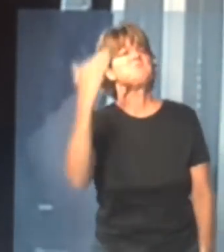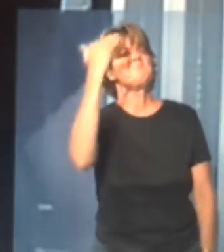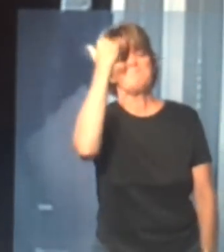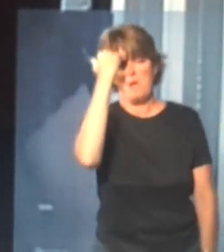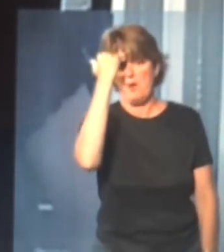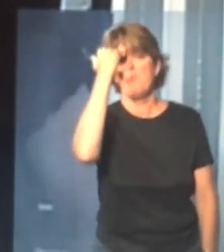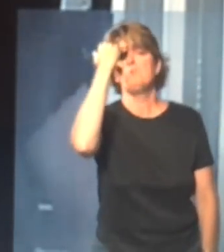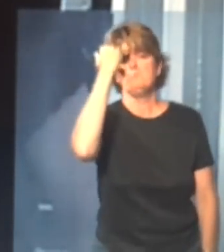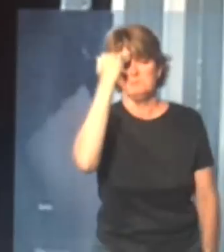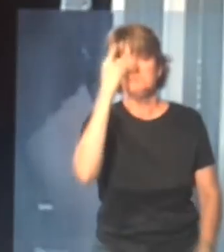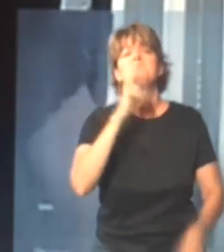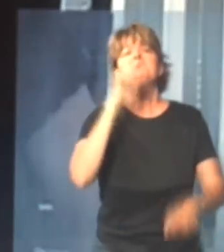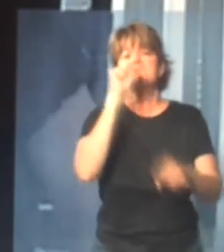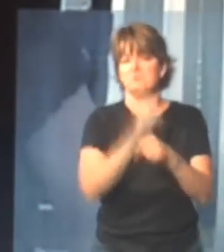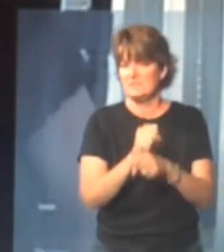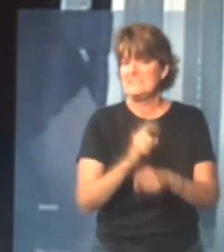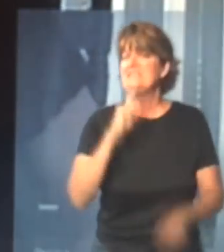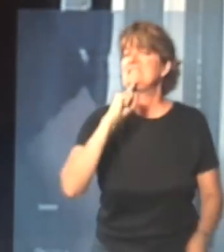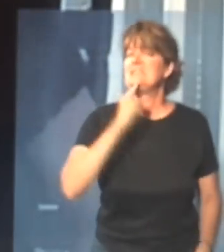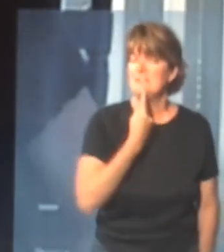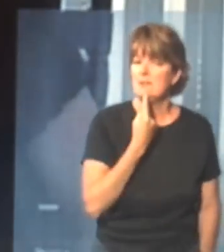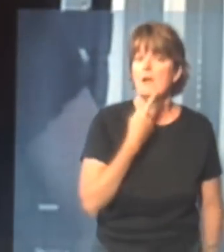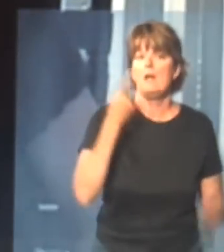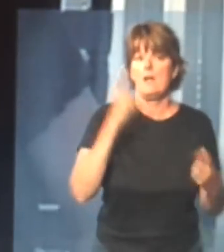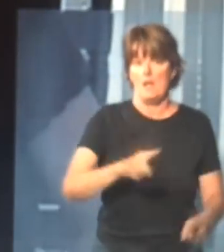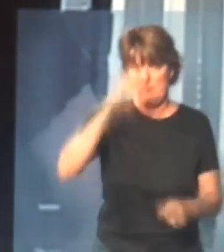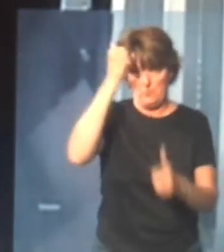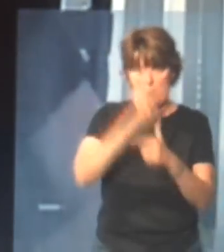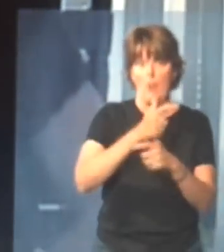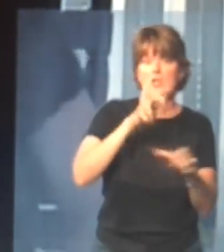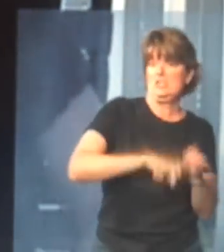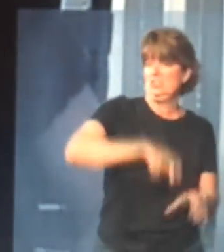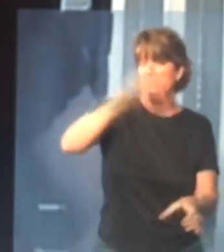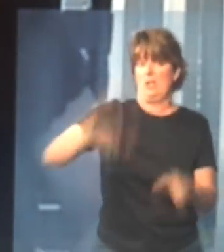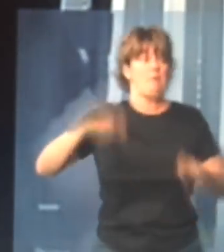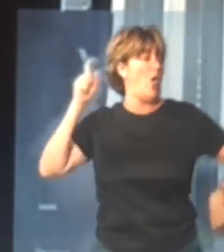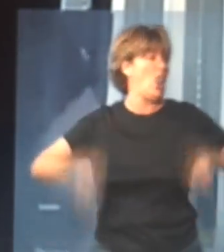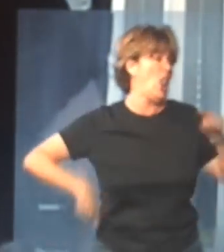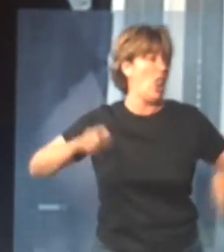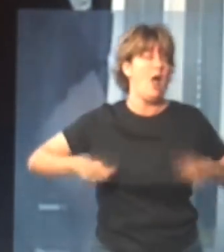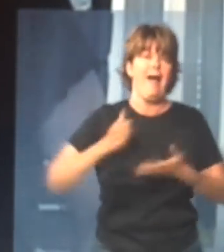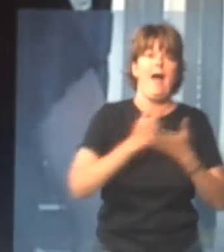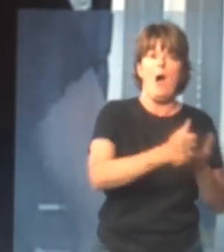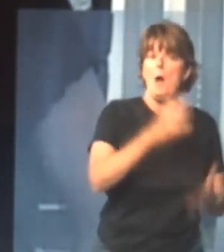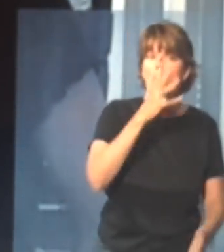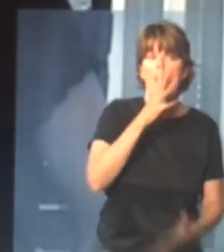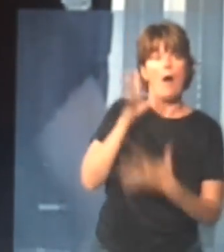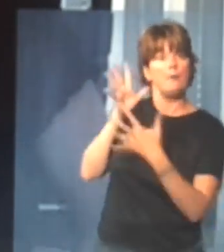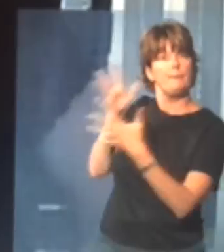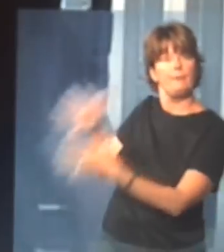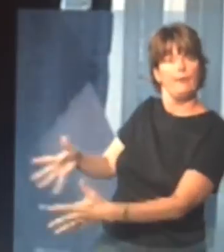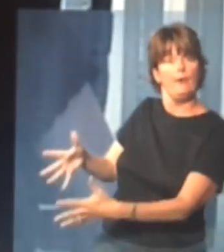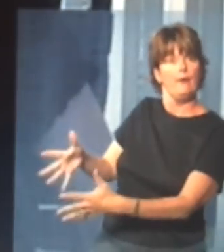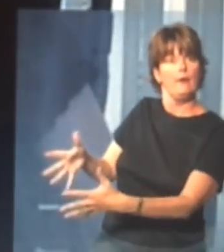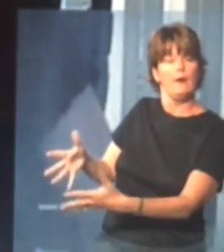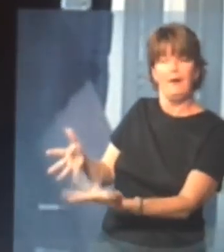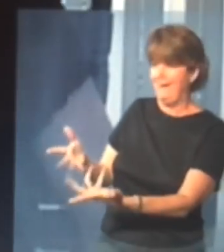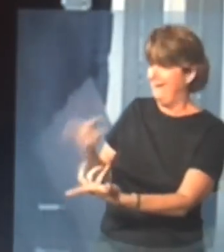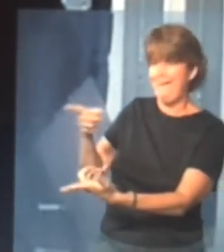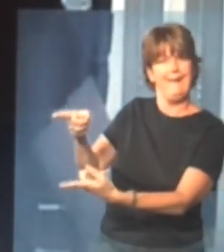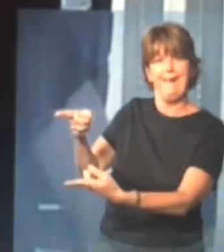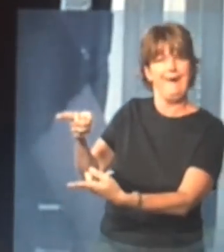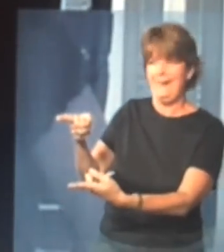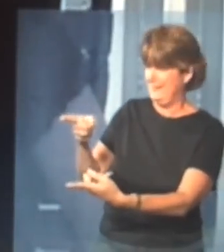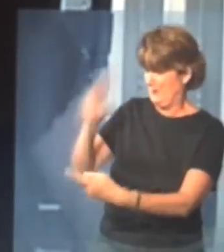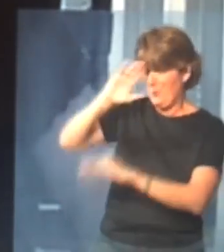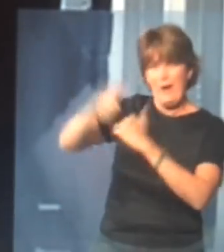knew that, you know, it was serious, and he jumps out of the canoe, and he comes flying over there to help me, he leaves my mom, in the canoe by herself, who doesn't know